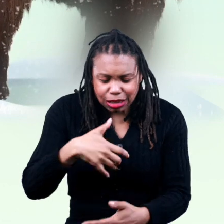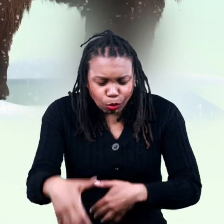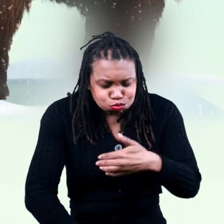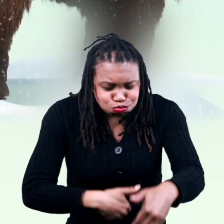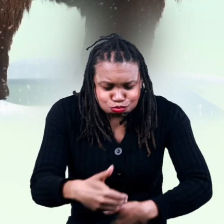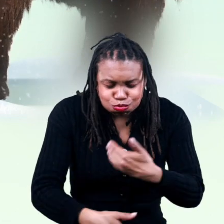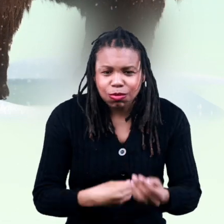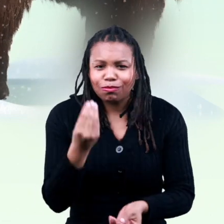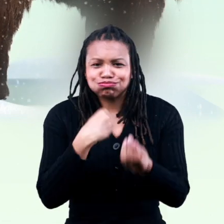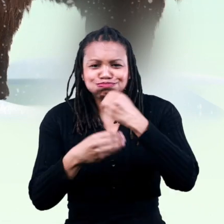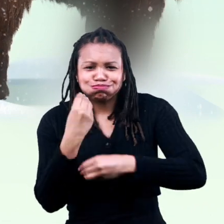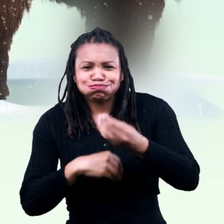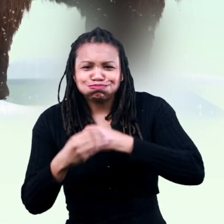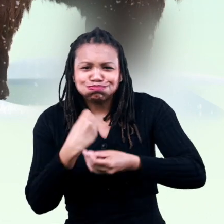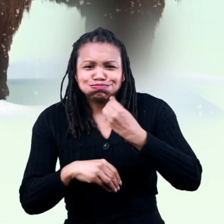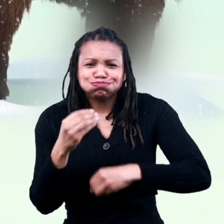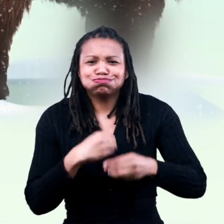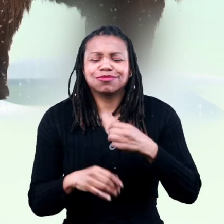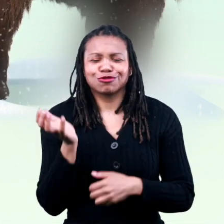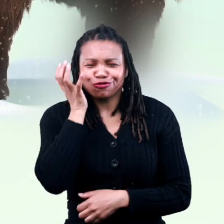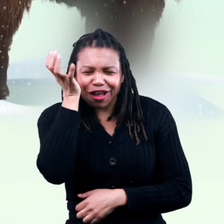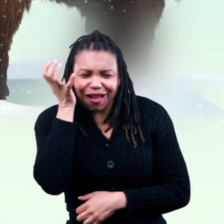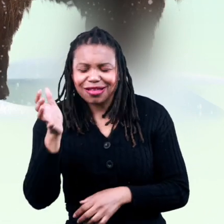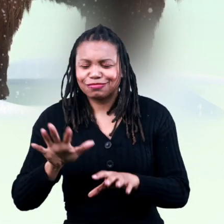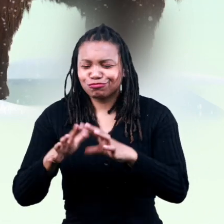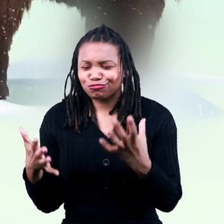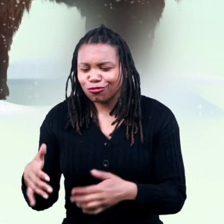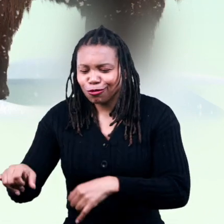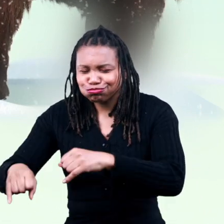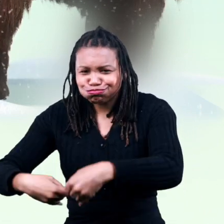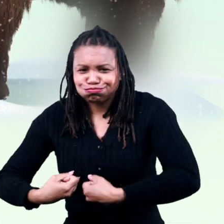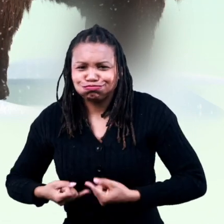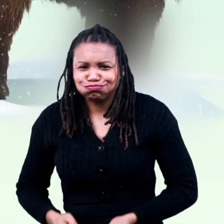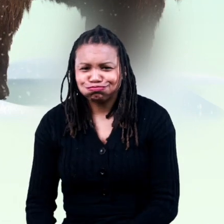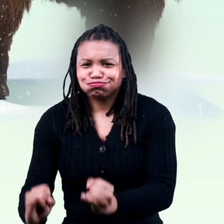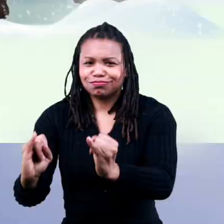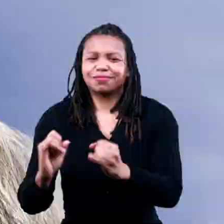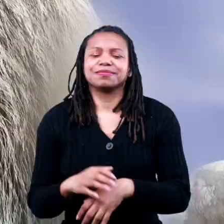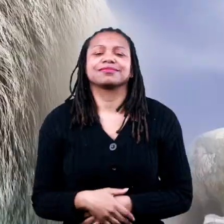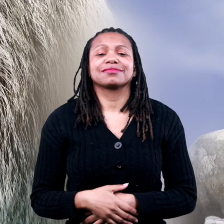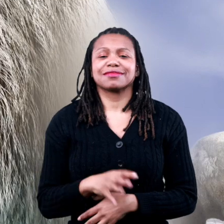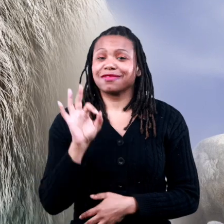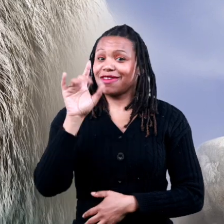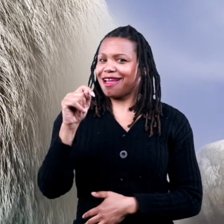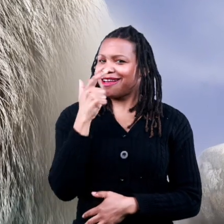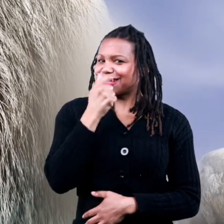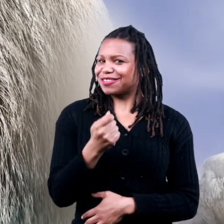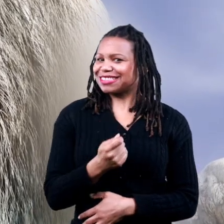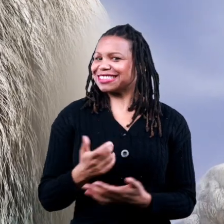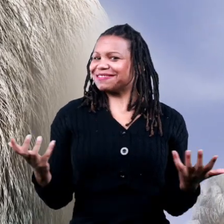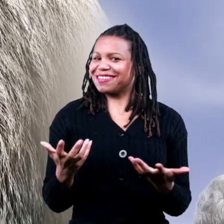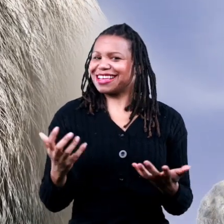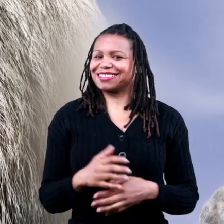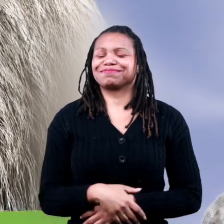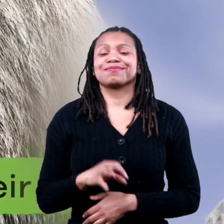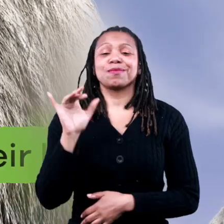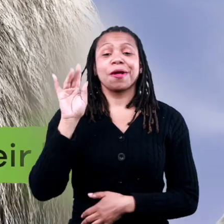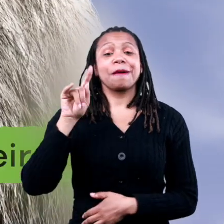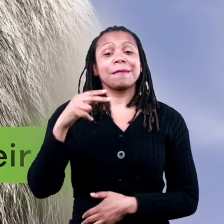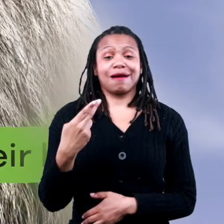under the ice and snow for food like grasses and shrubs here is an interesting fact